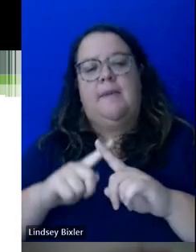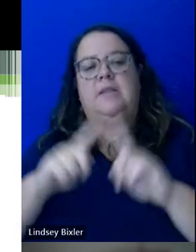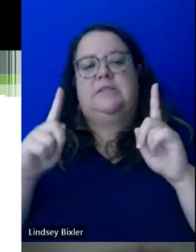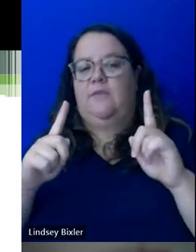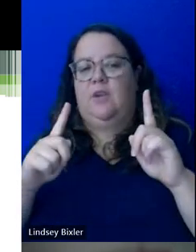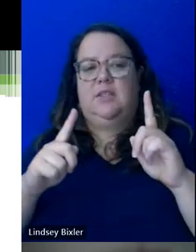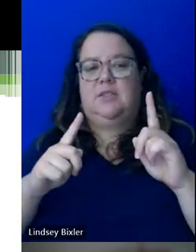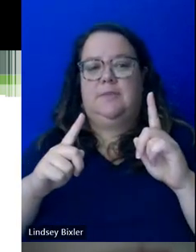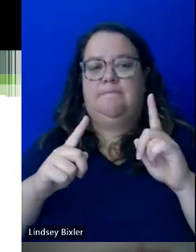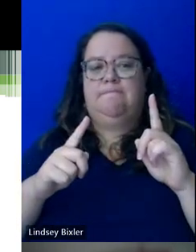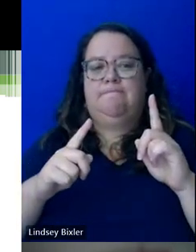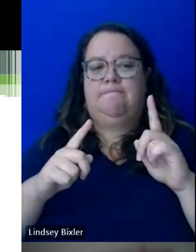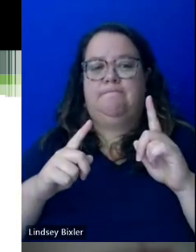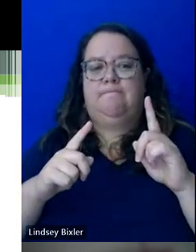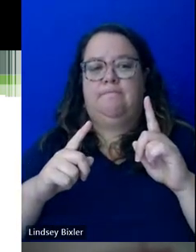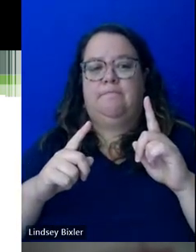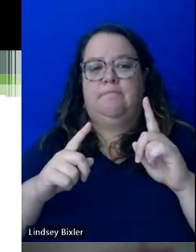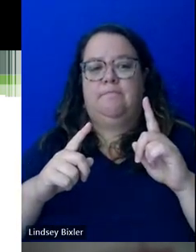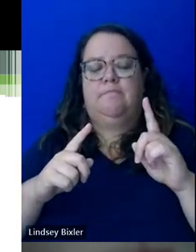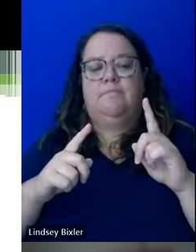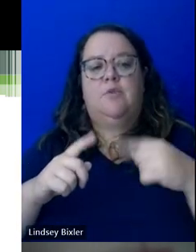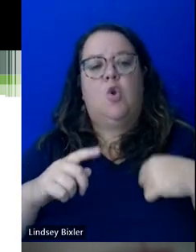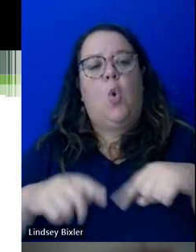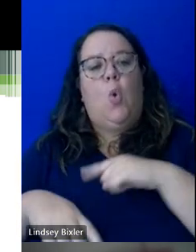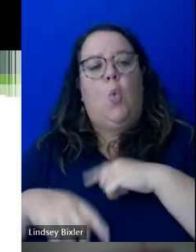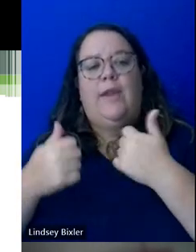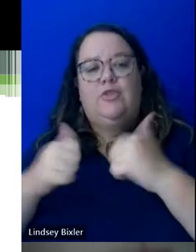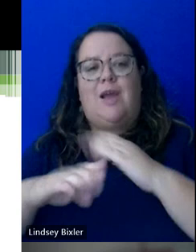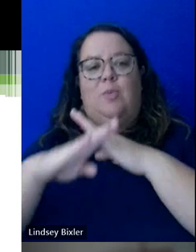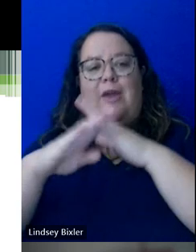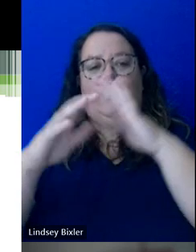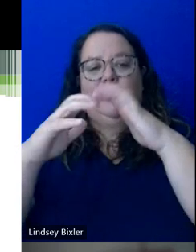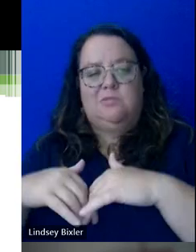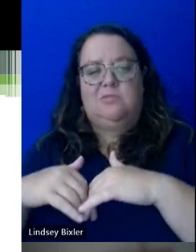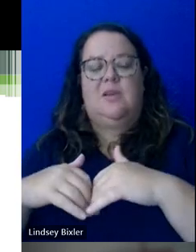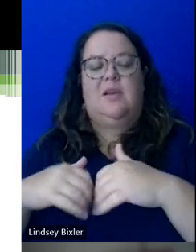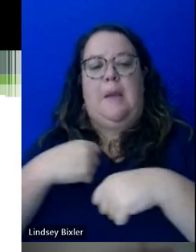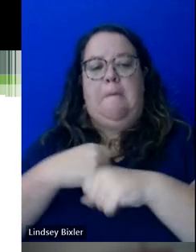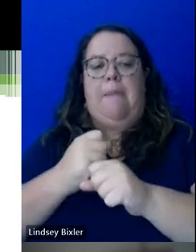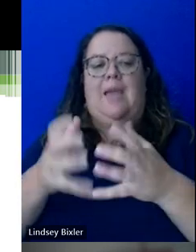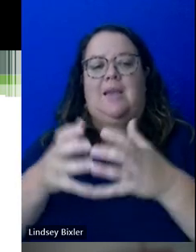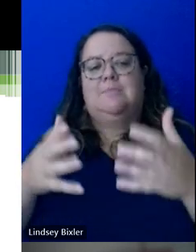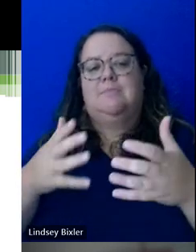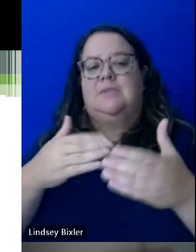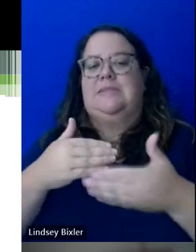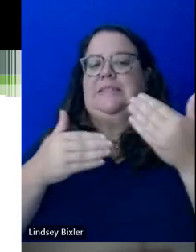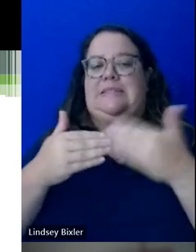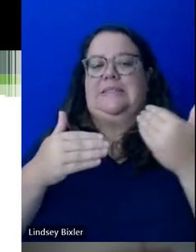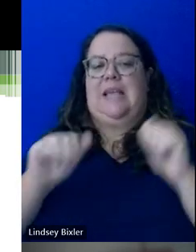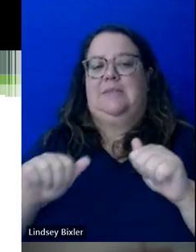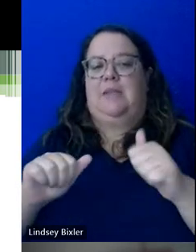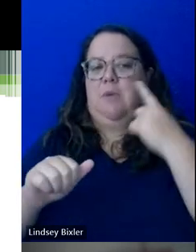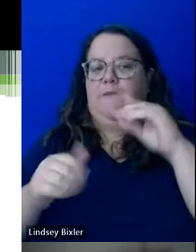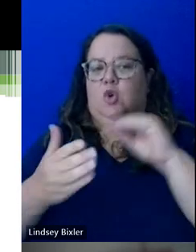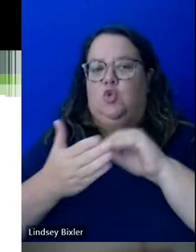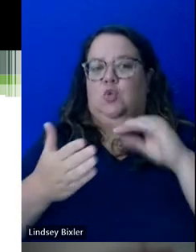we continue to try to remove barriers. So, it makes it as easy as possible for students to get to us